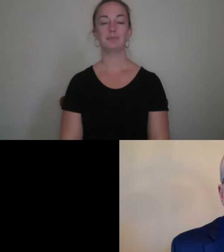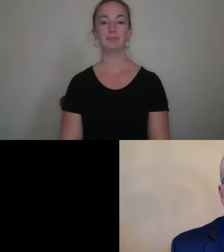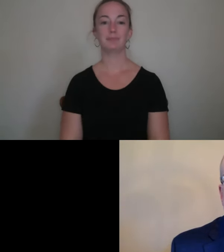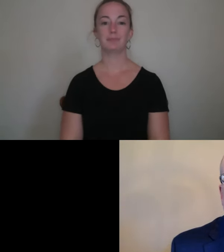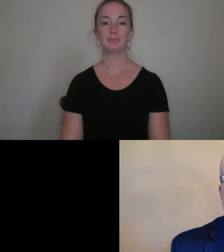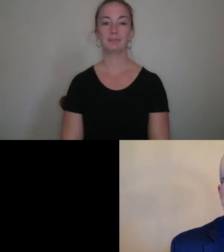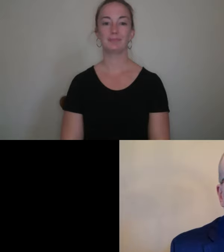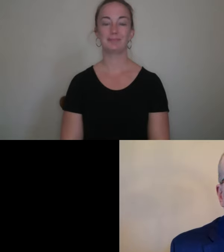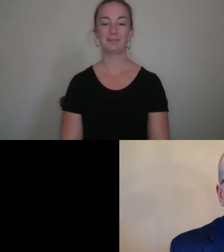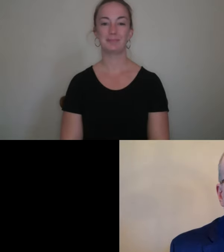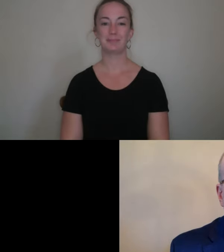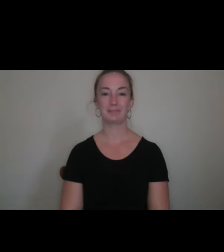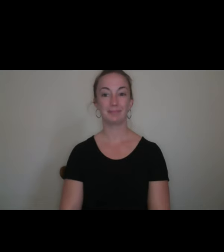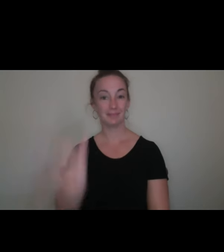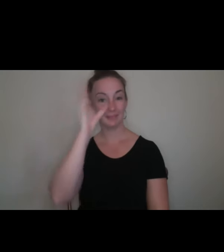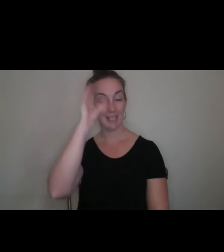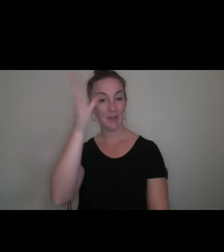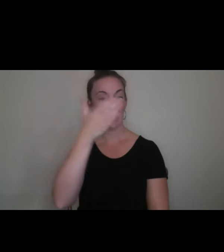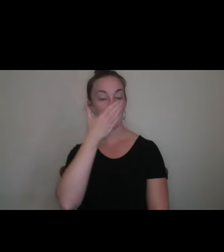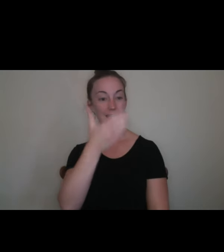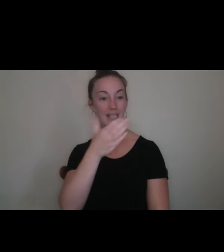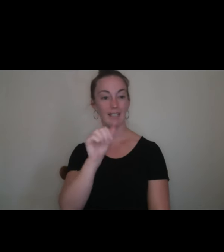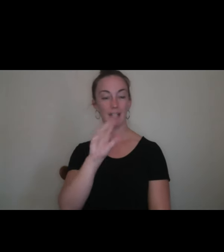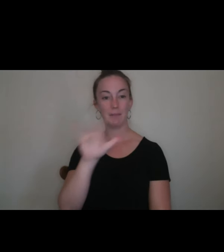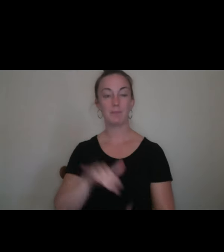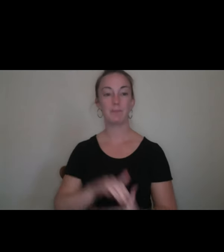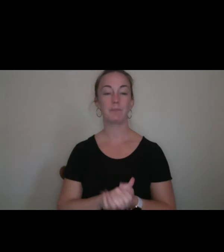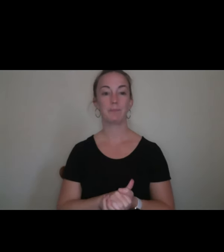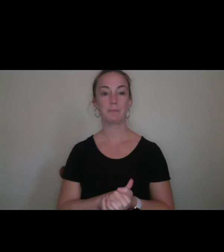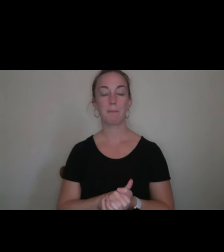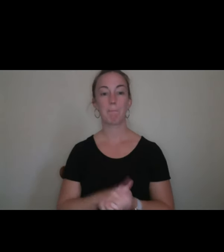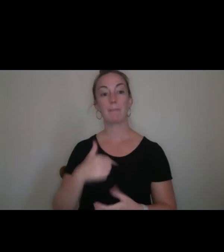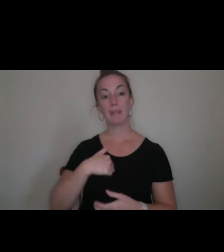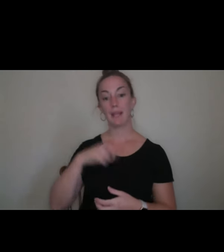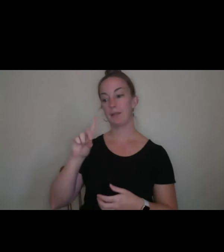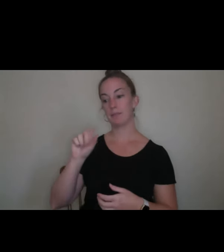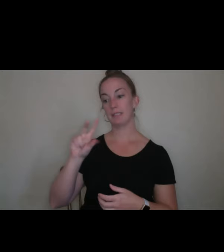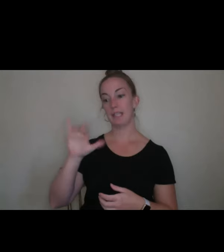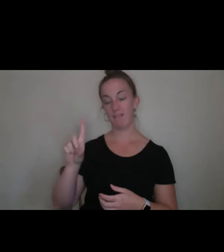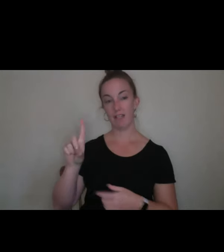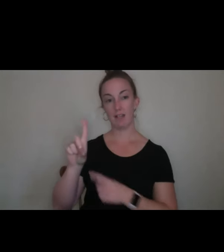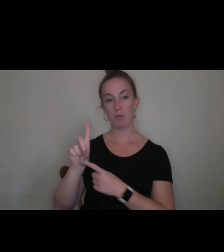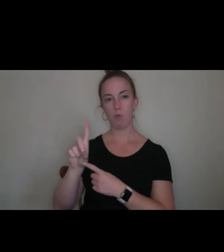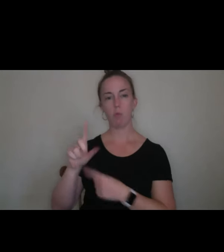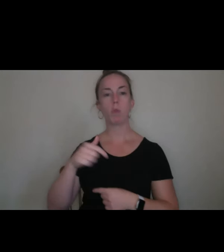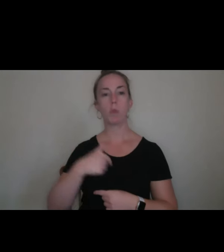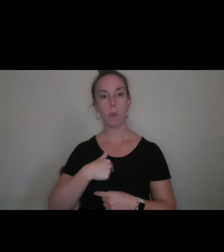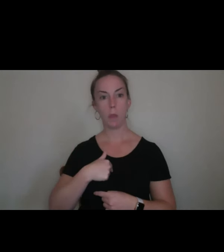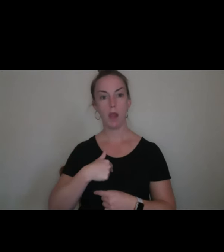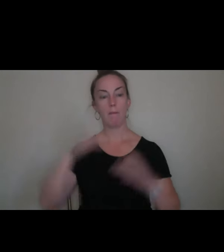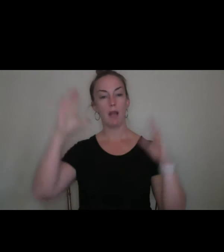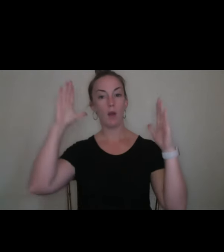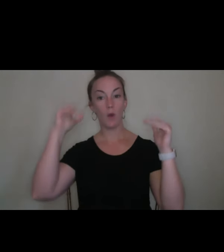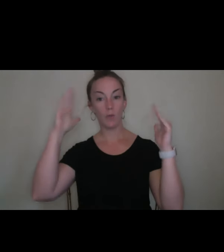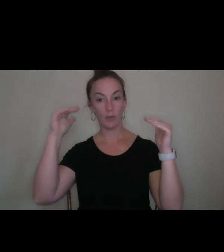Hi, David. Hello. Thank you, Annie. Yes, I am David. And I'm hopeful